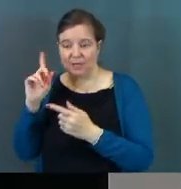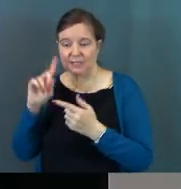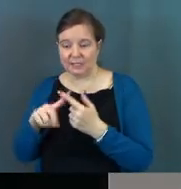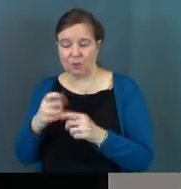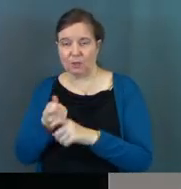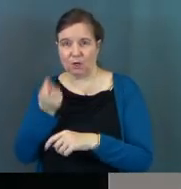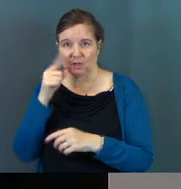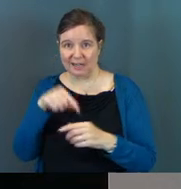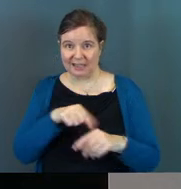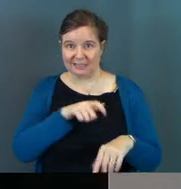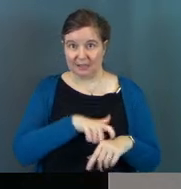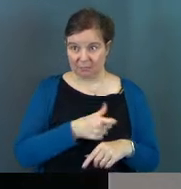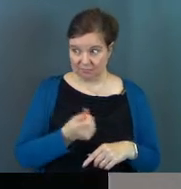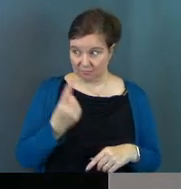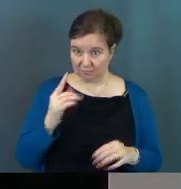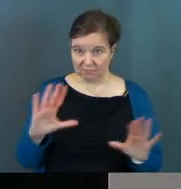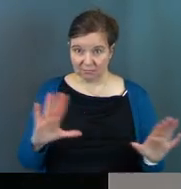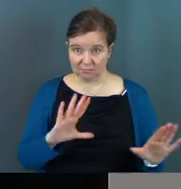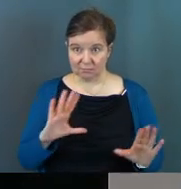we get this scene. Are you with me?